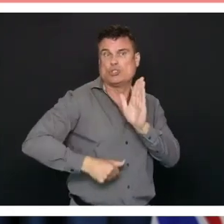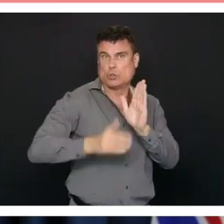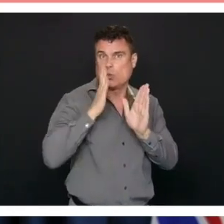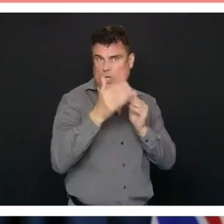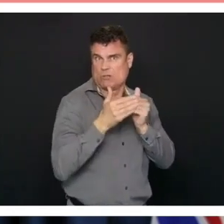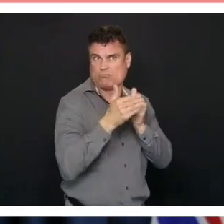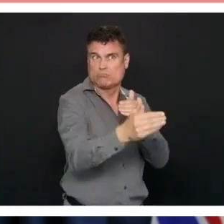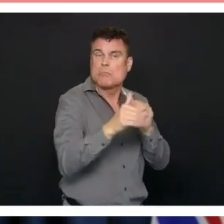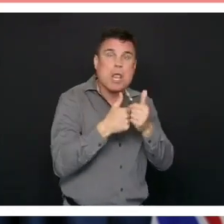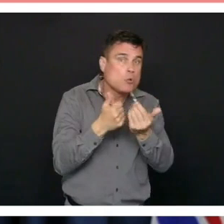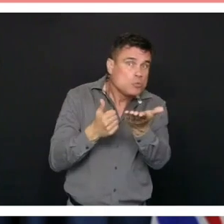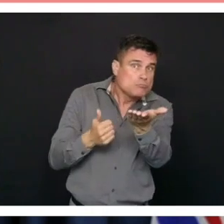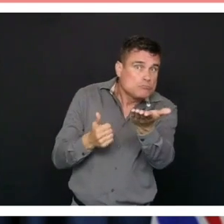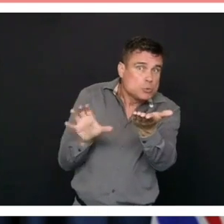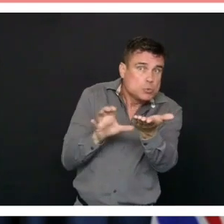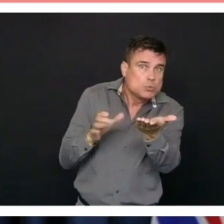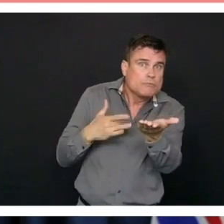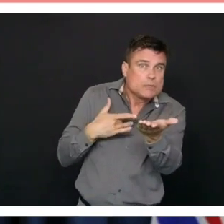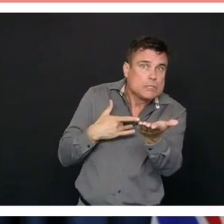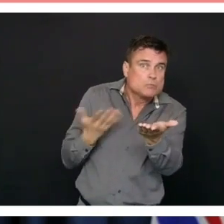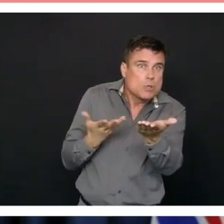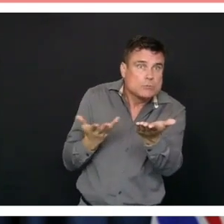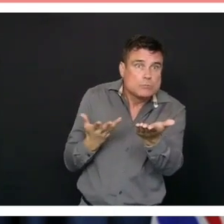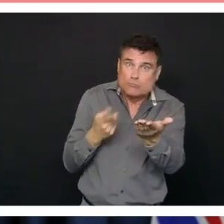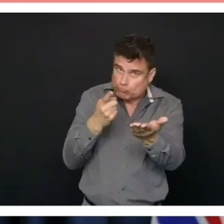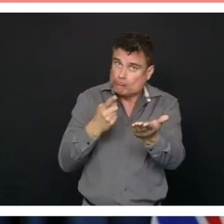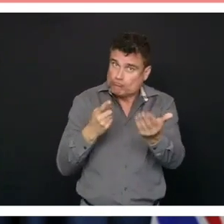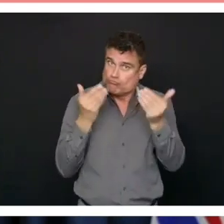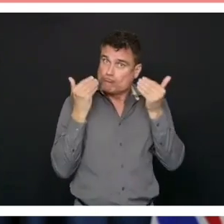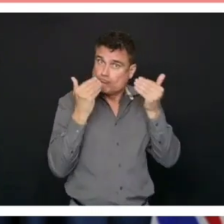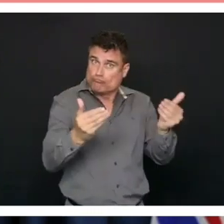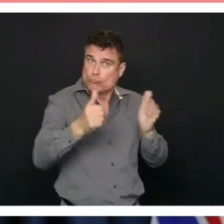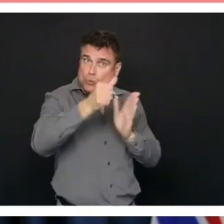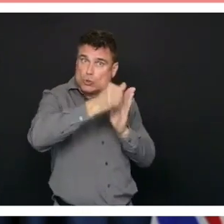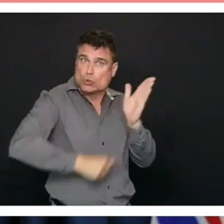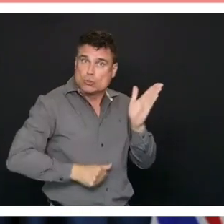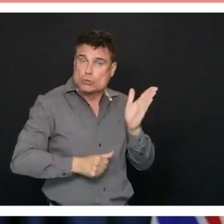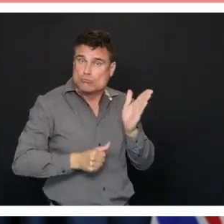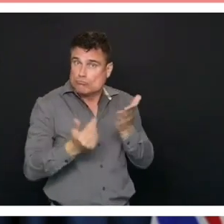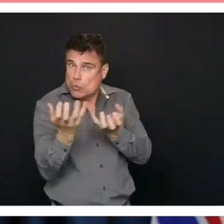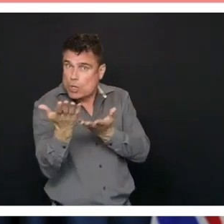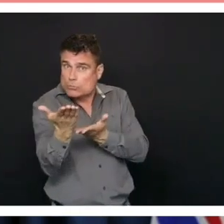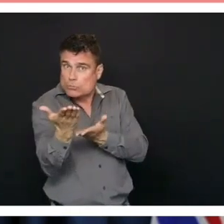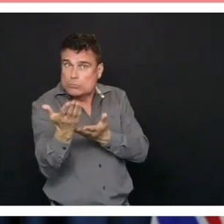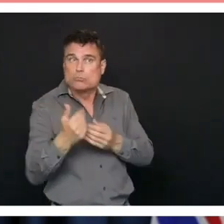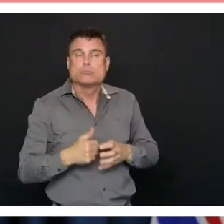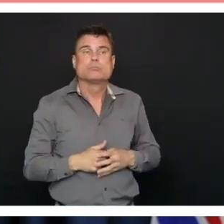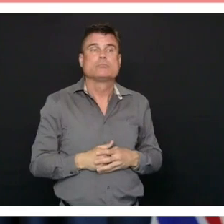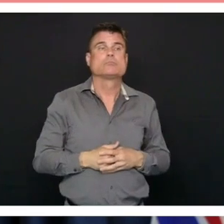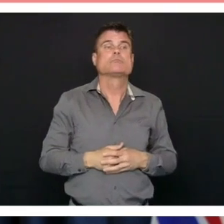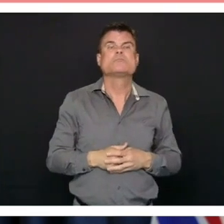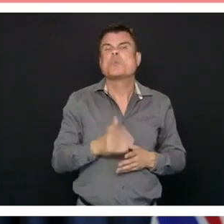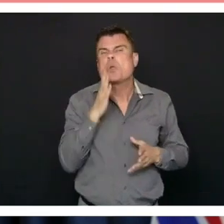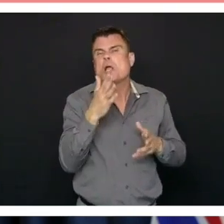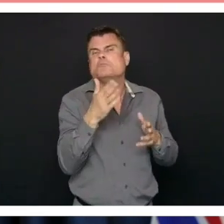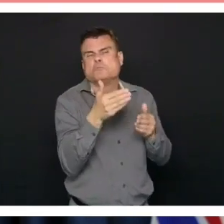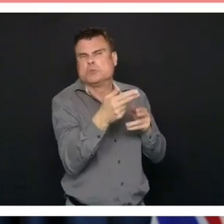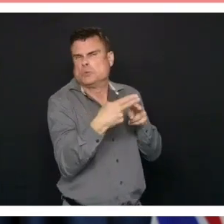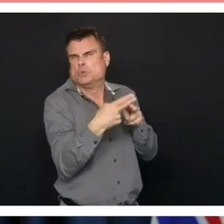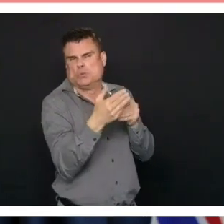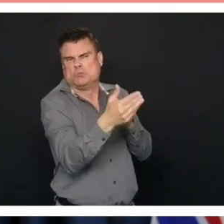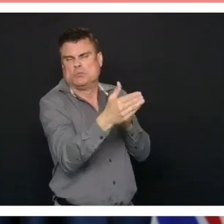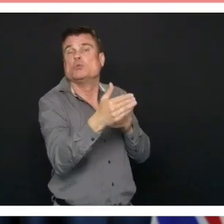engage with them on both their willingness to go forward with surgery and then as we go forward we're going to start booking surgeries but